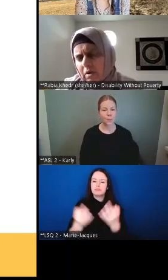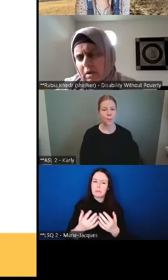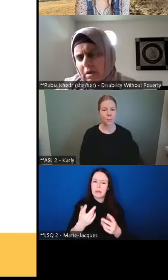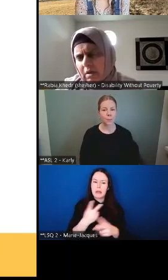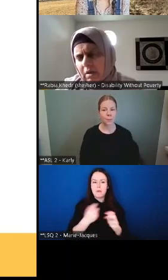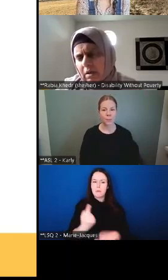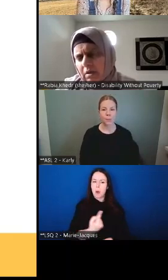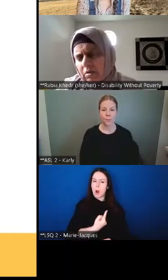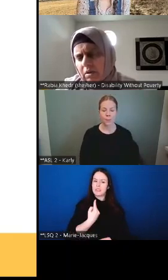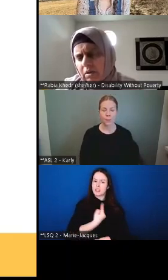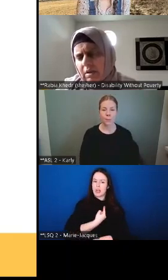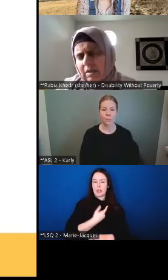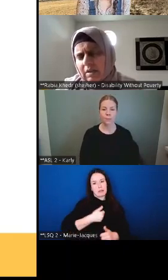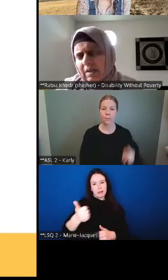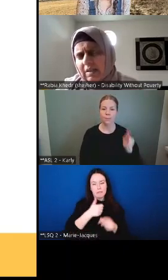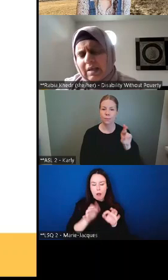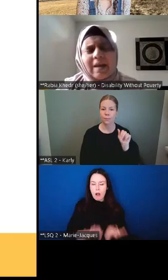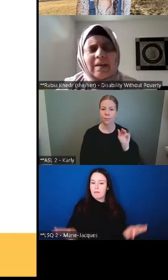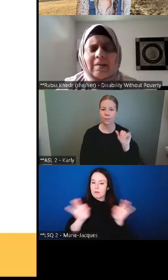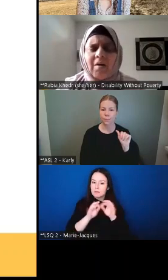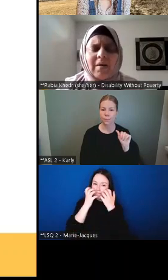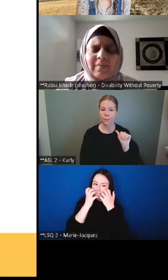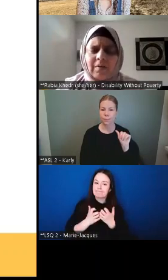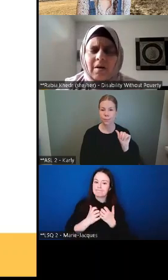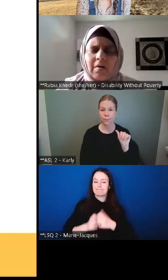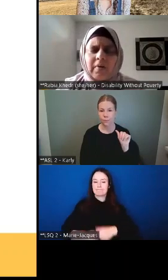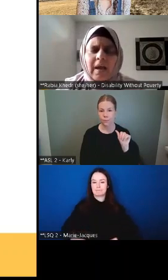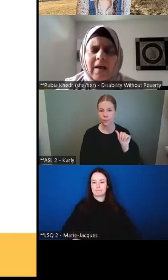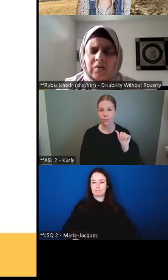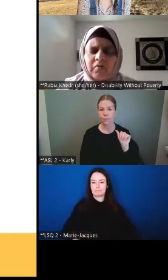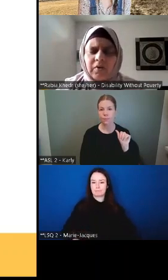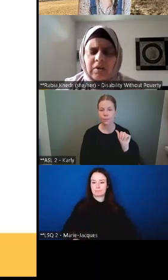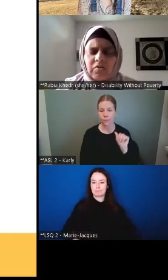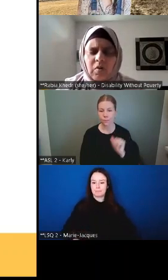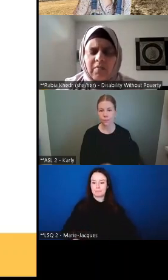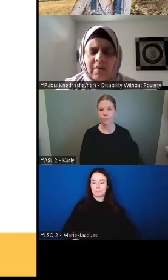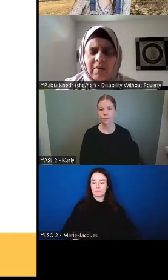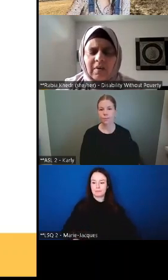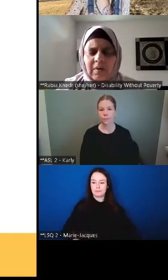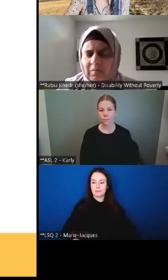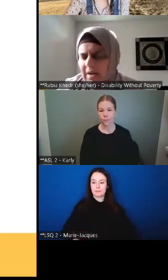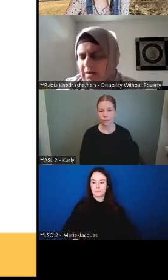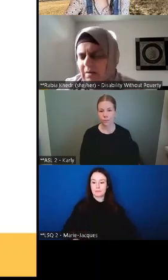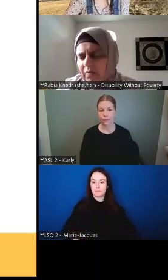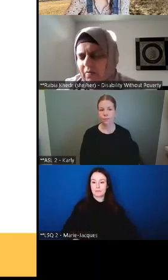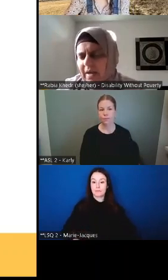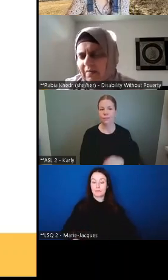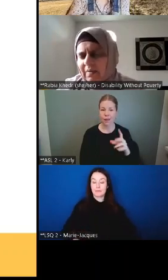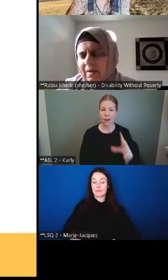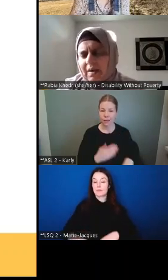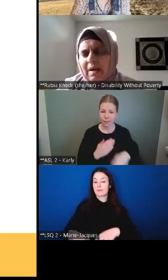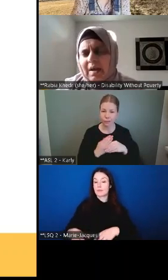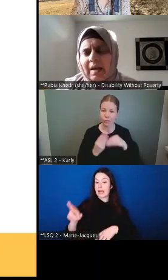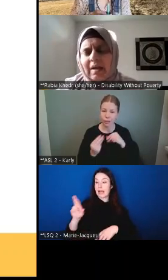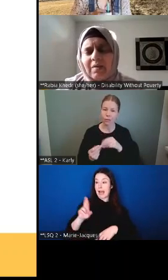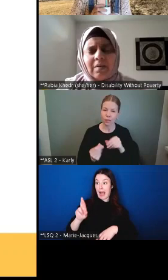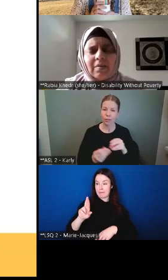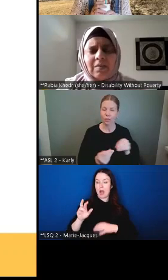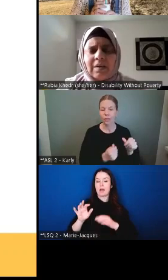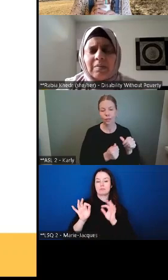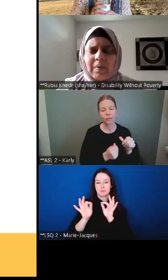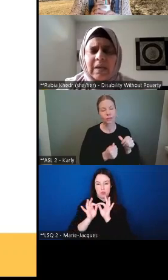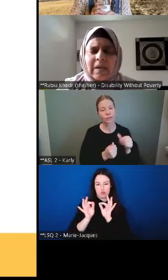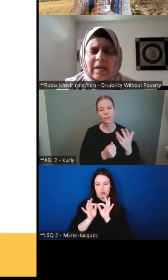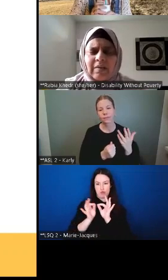we you know the the the added costs are a reality for each one of us in in many different ways and